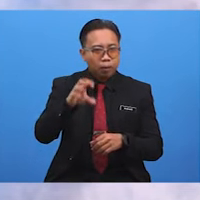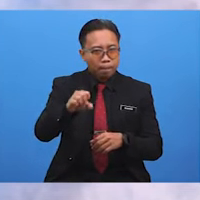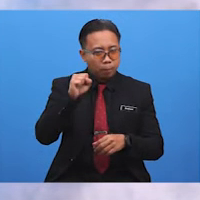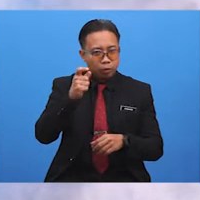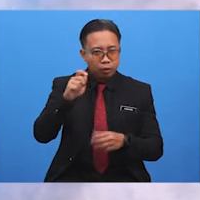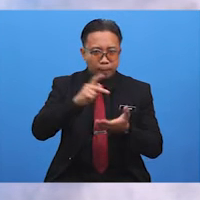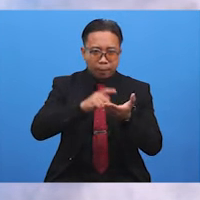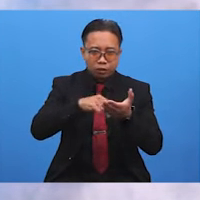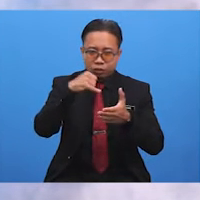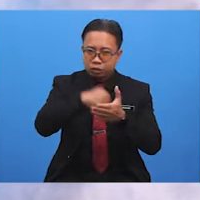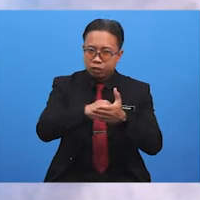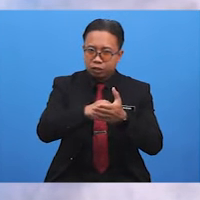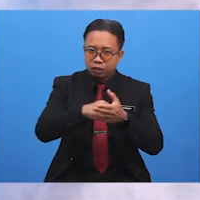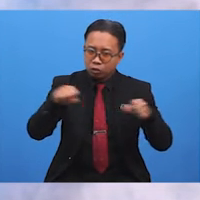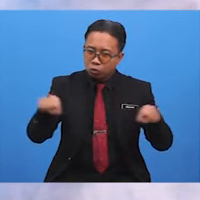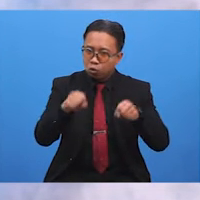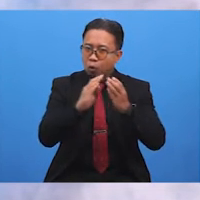pages in the cookbook